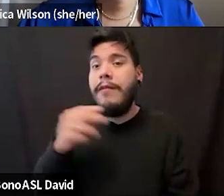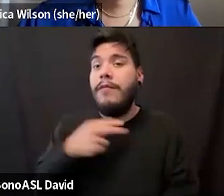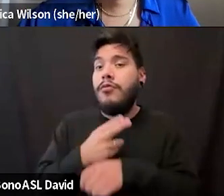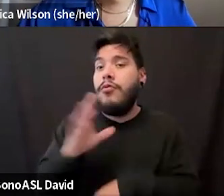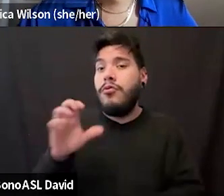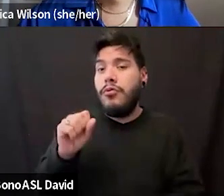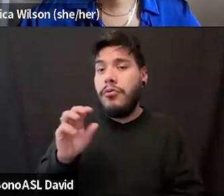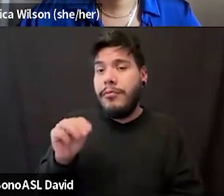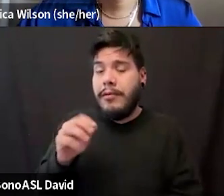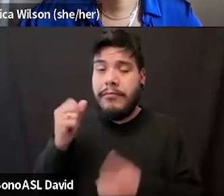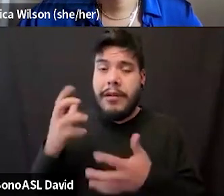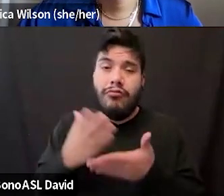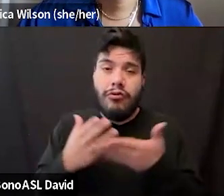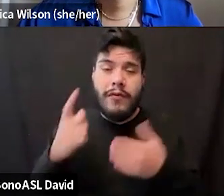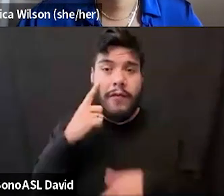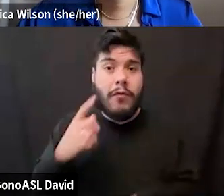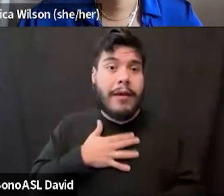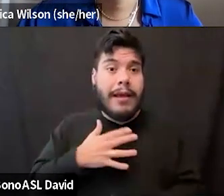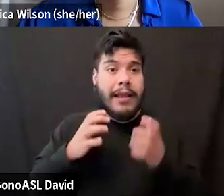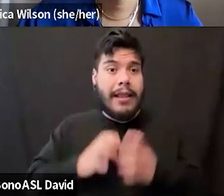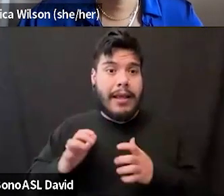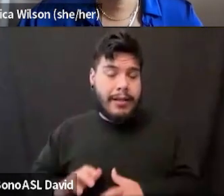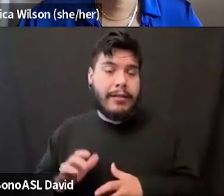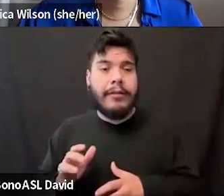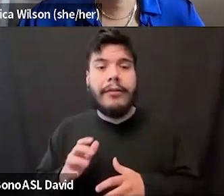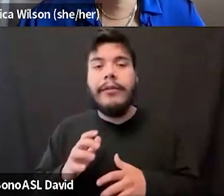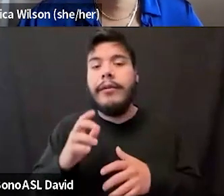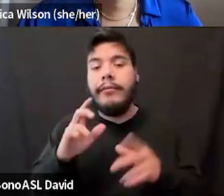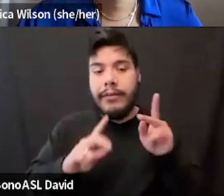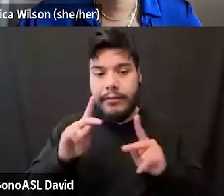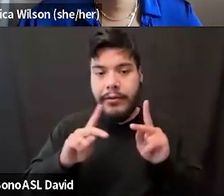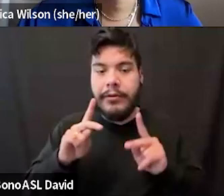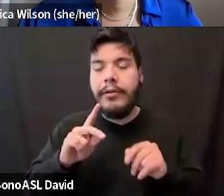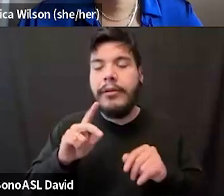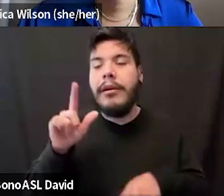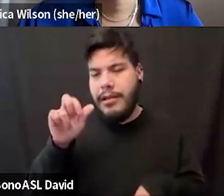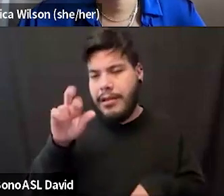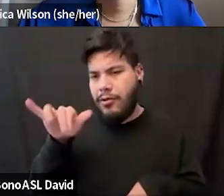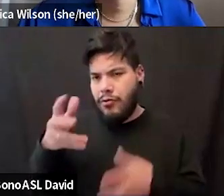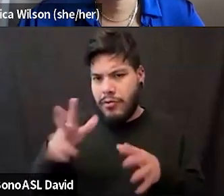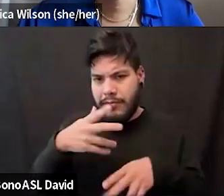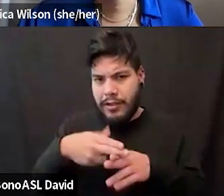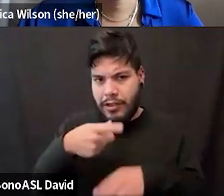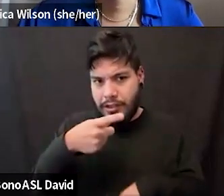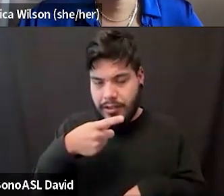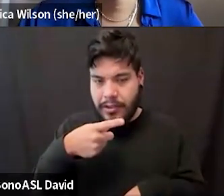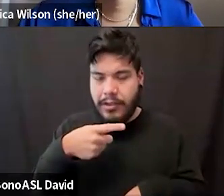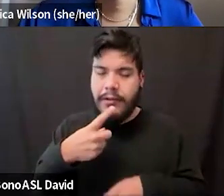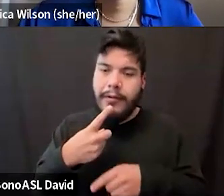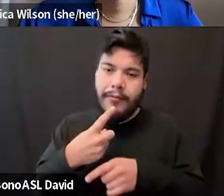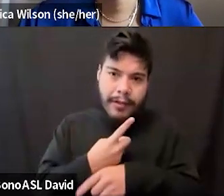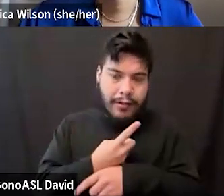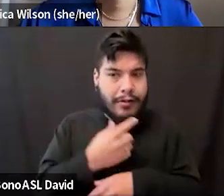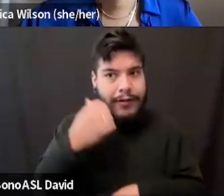my back clients. And again, just seeing people, Larry's already mentioned, like in regular everyday